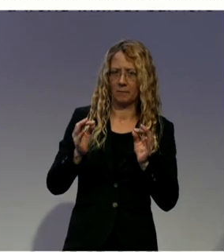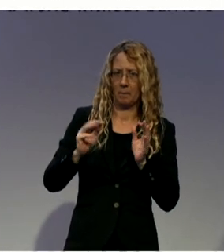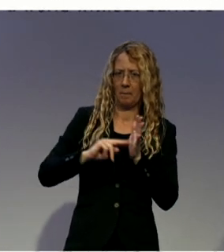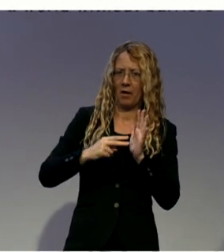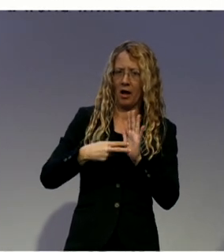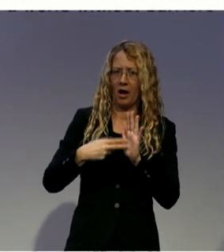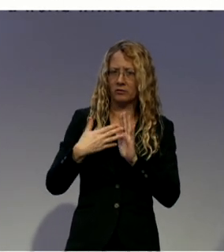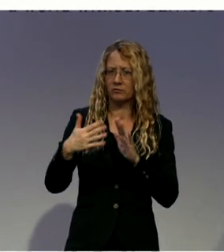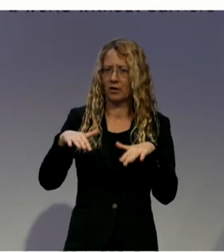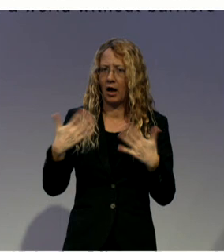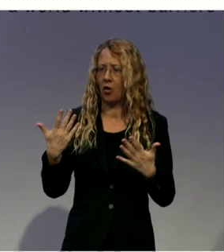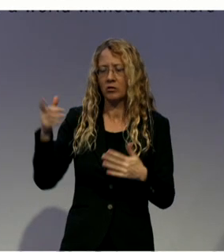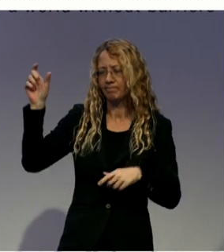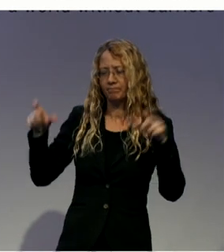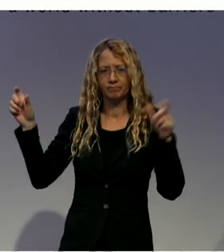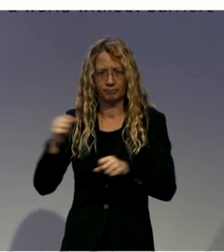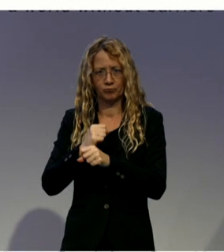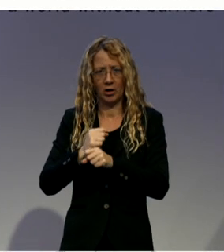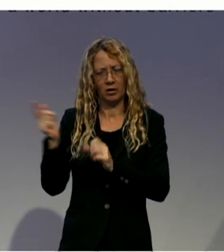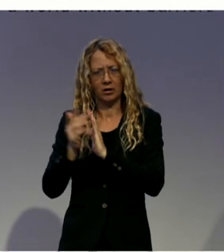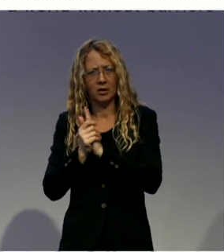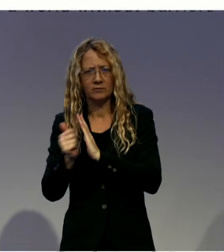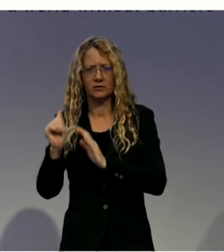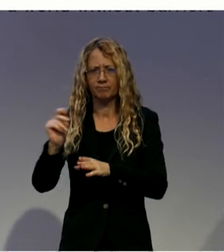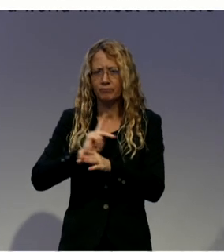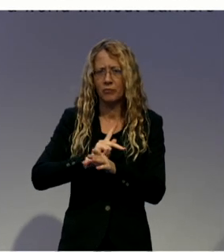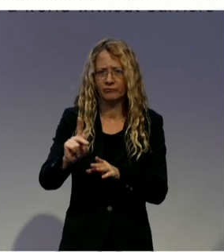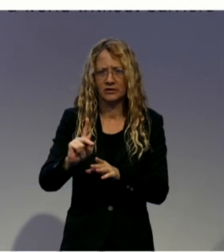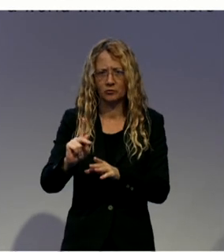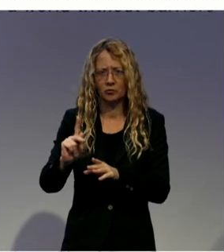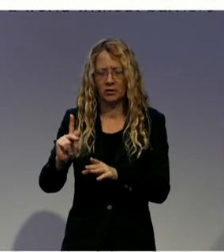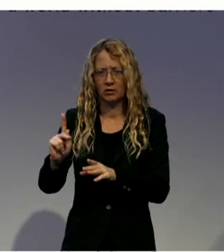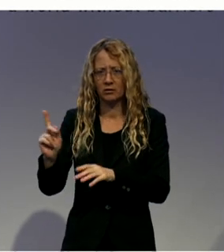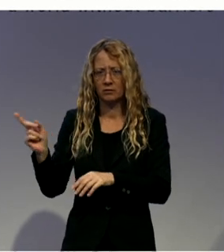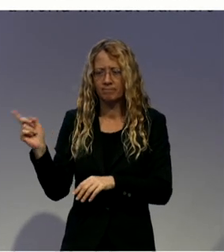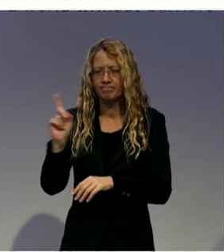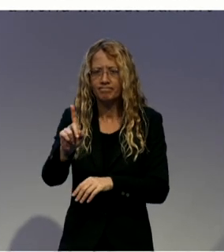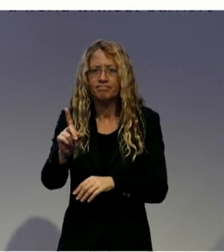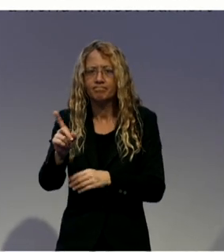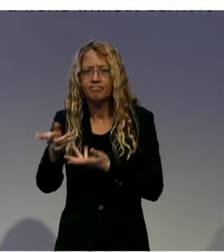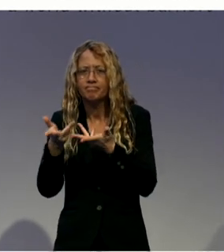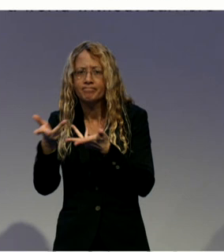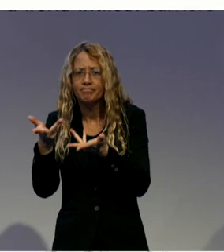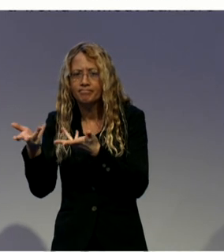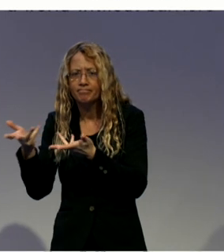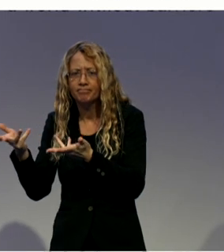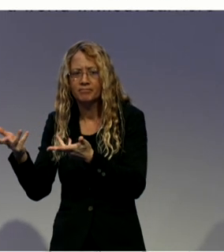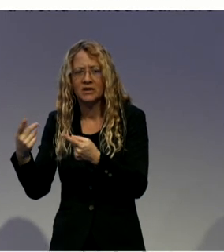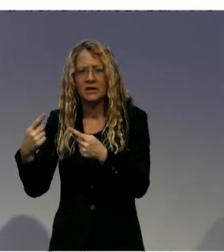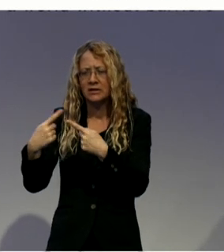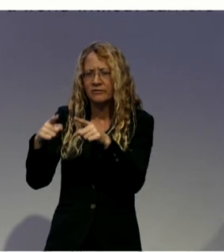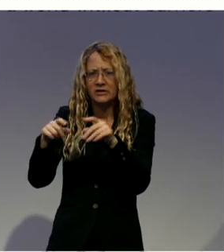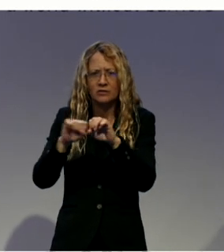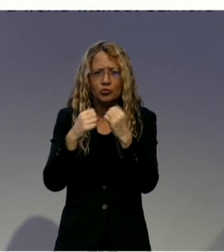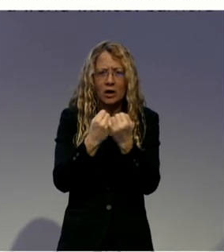inputs on how to enhance internal protocols to manage complex scenarios and provide global, flexible and individualized